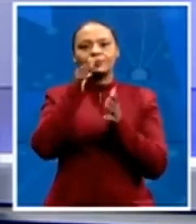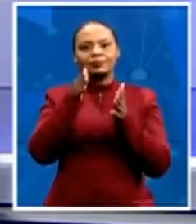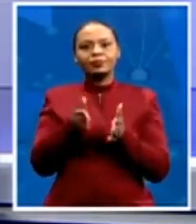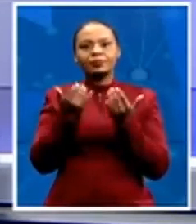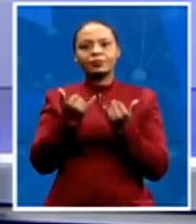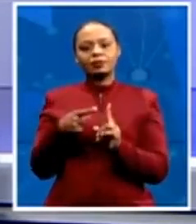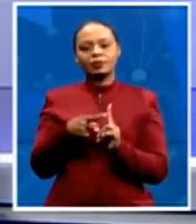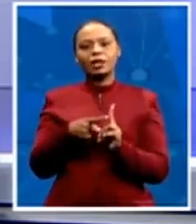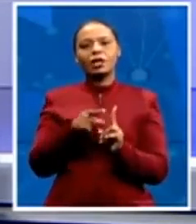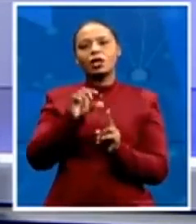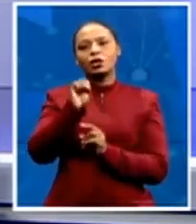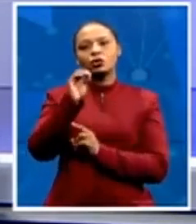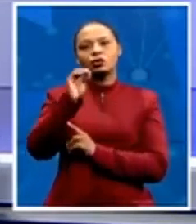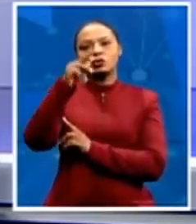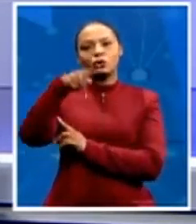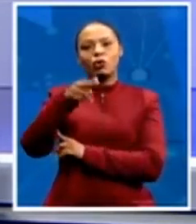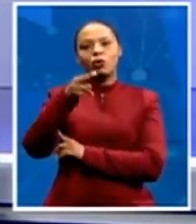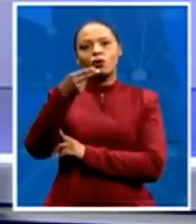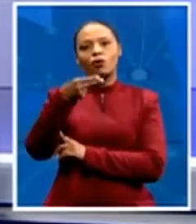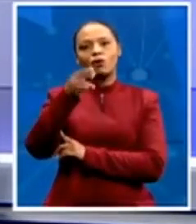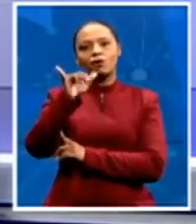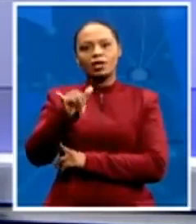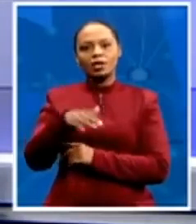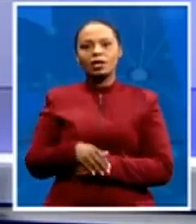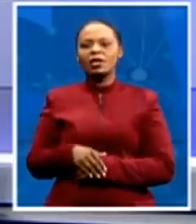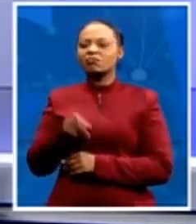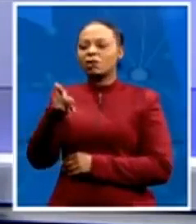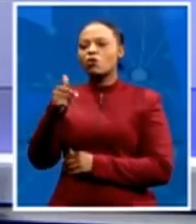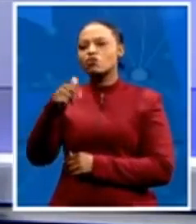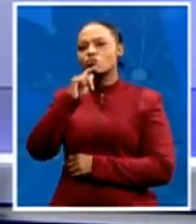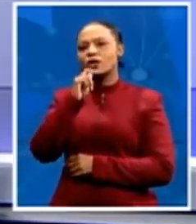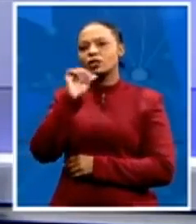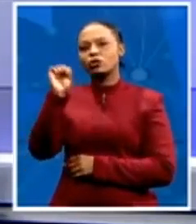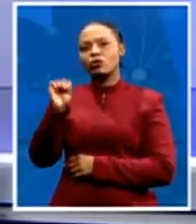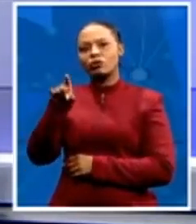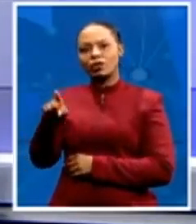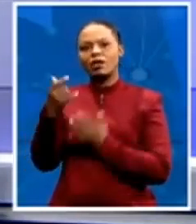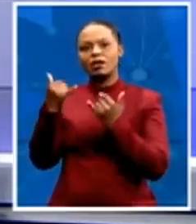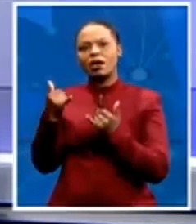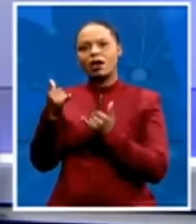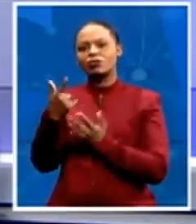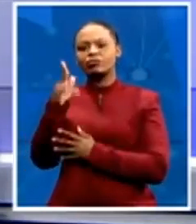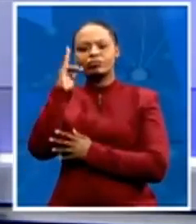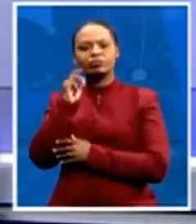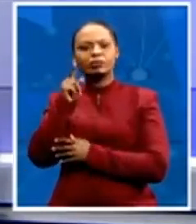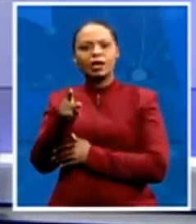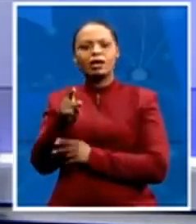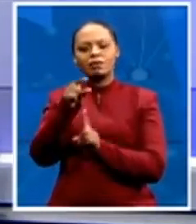morning to you. Firstly, what more are we learning with regards to the circumstances surrounding the death of T.B. Joshua?